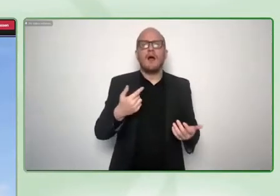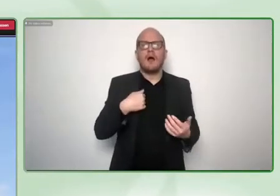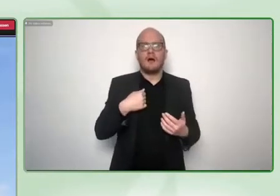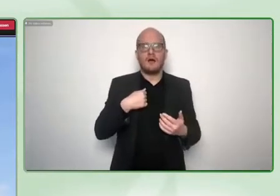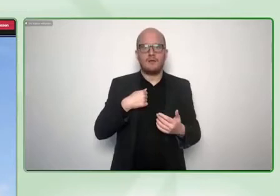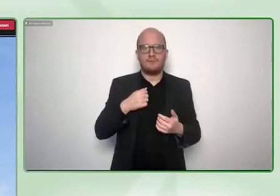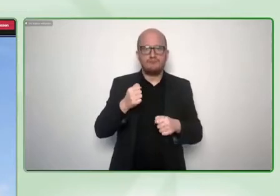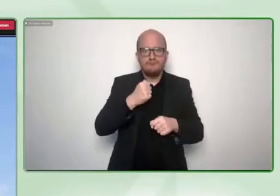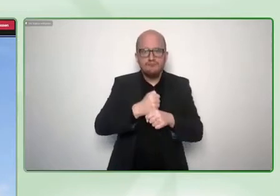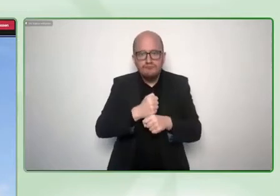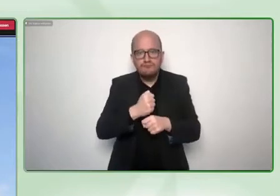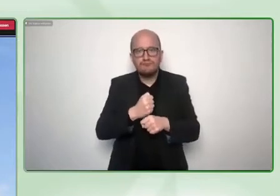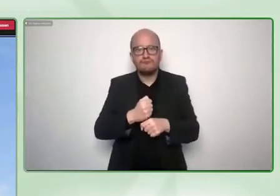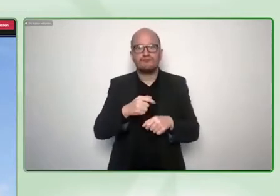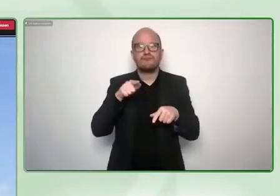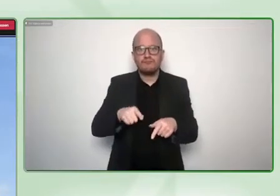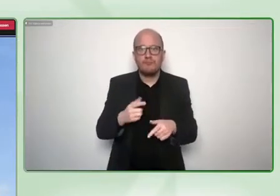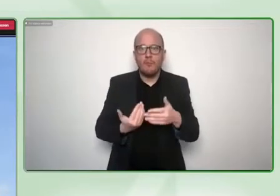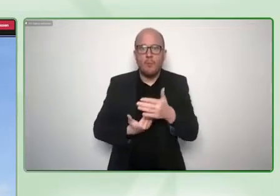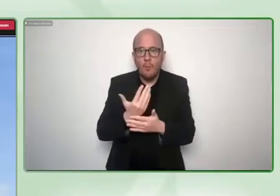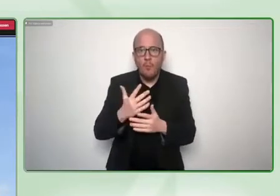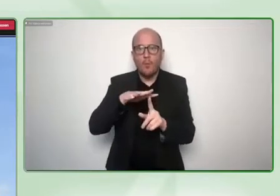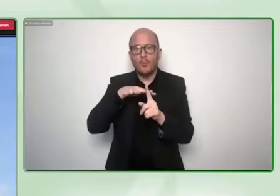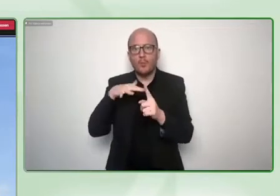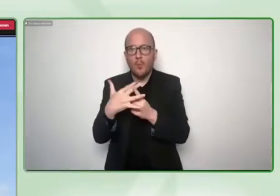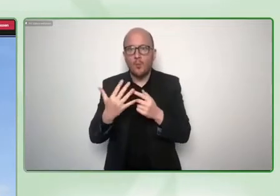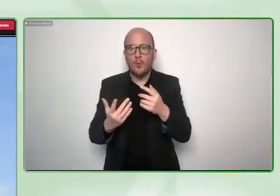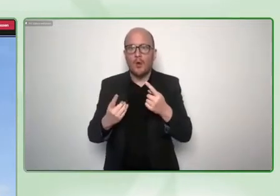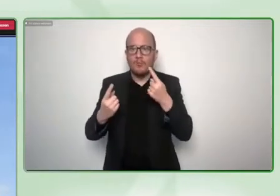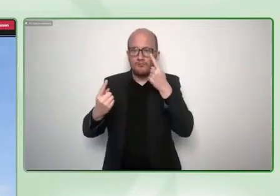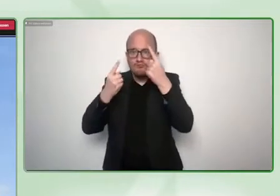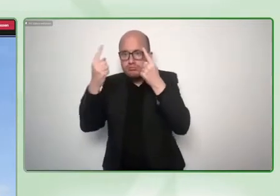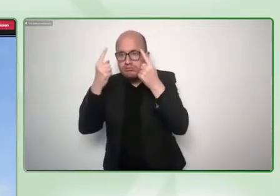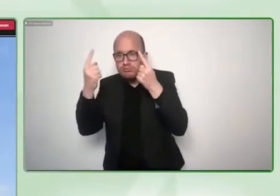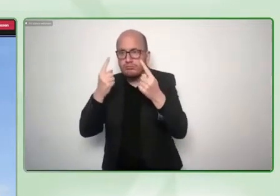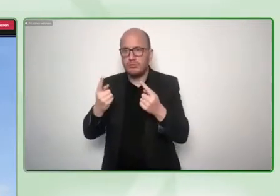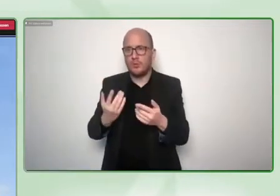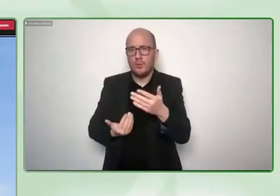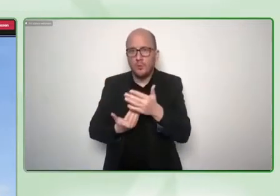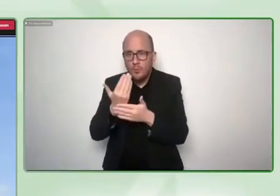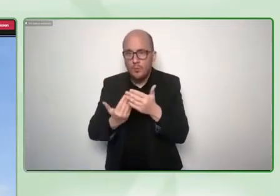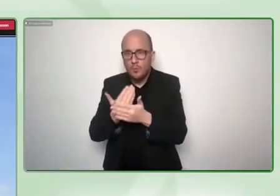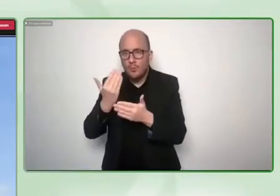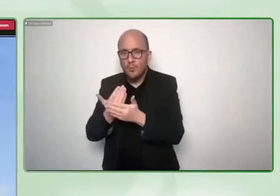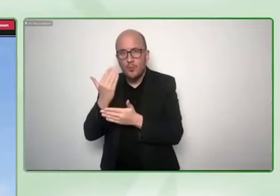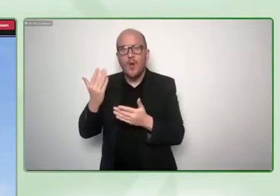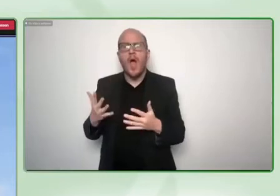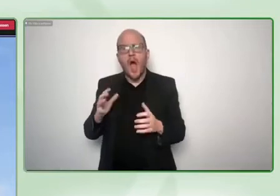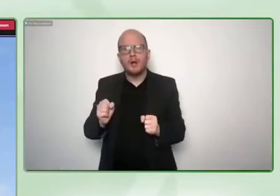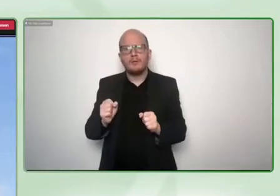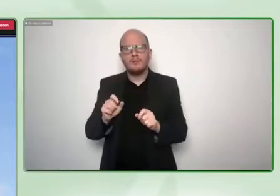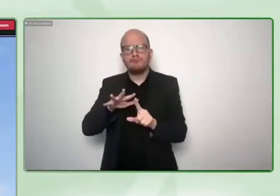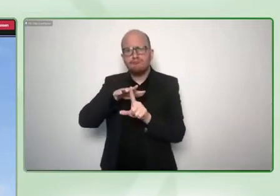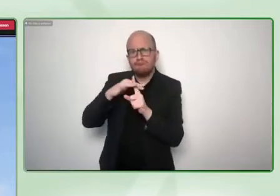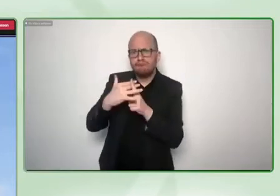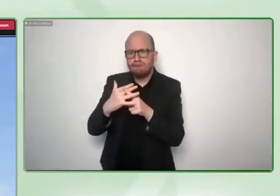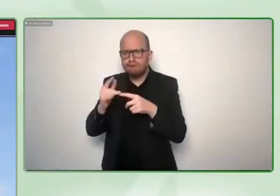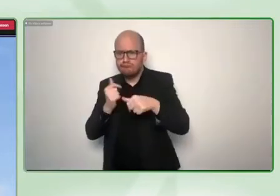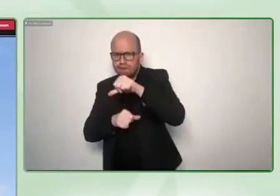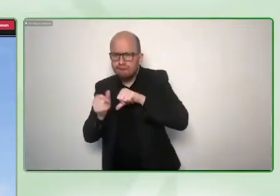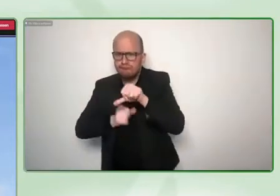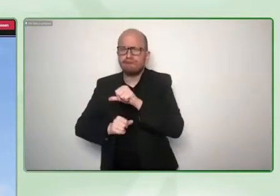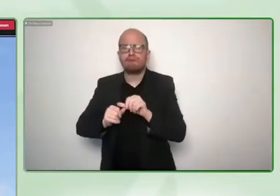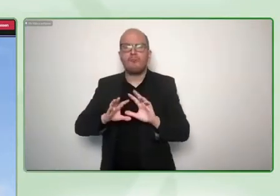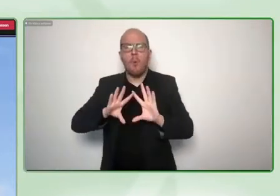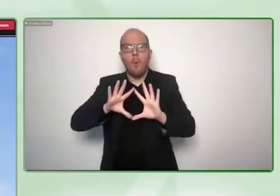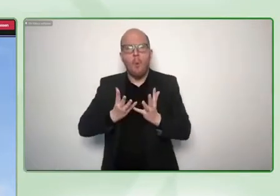look at social entrepreneurship, social innovation and also the ecosystems that these new actors require and